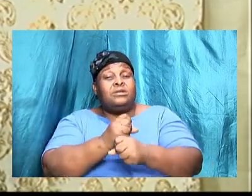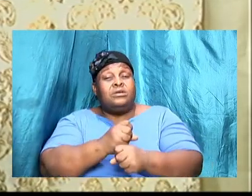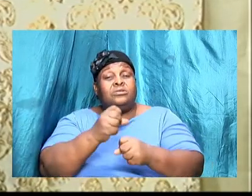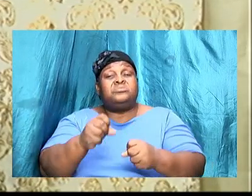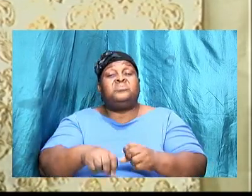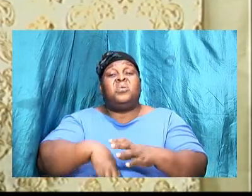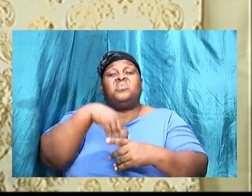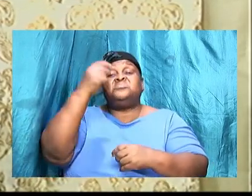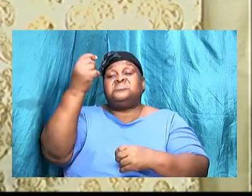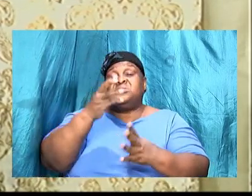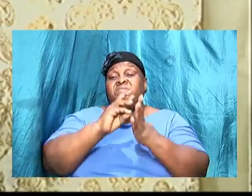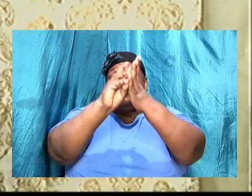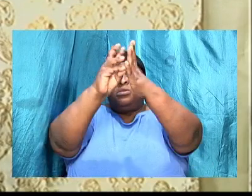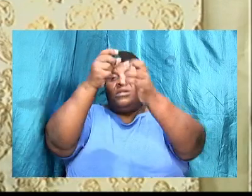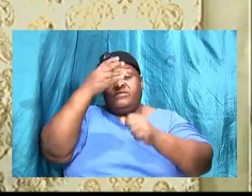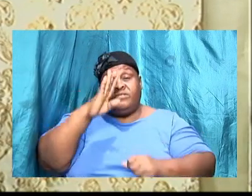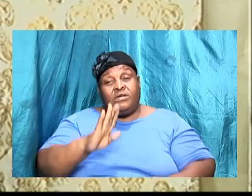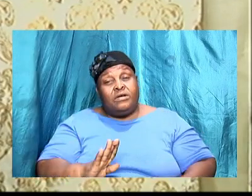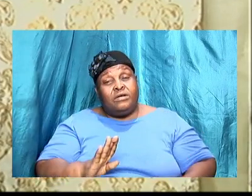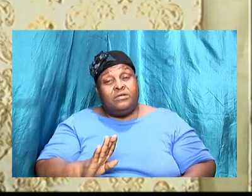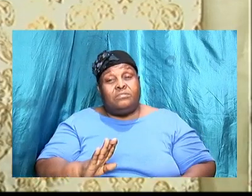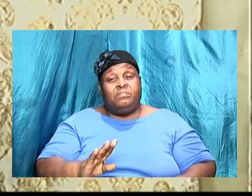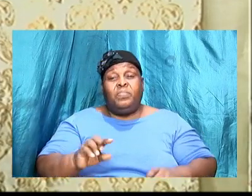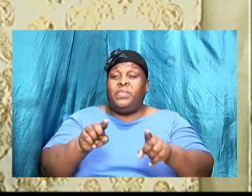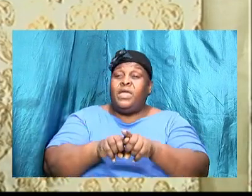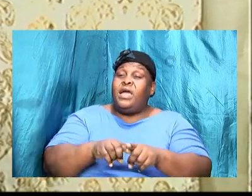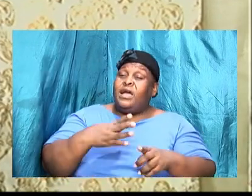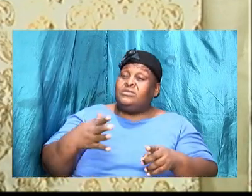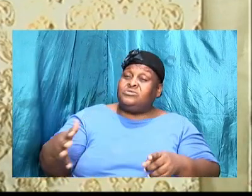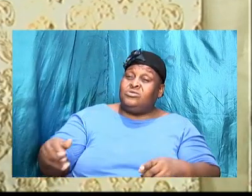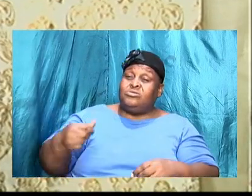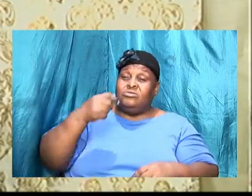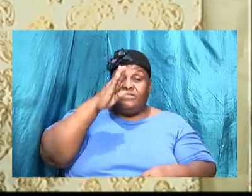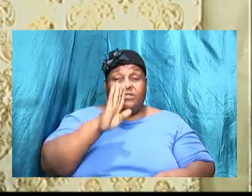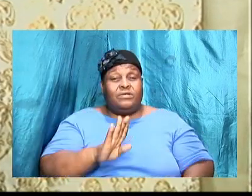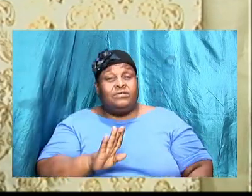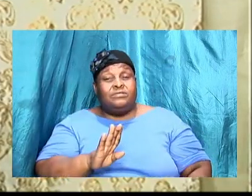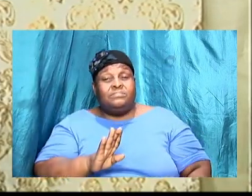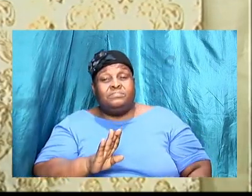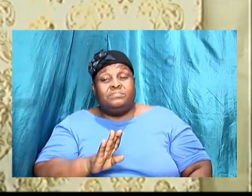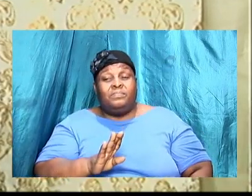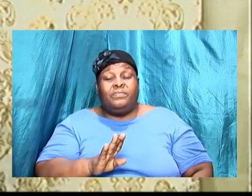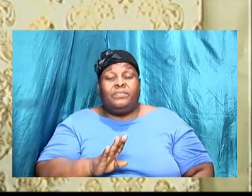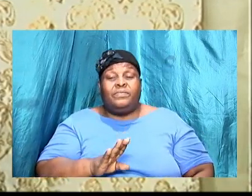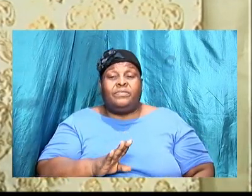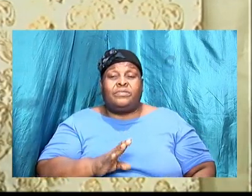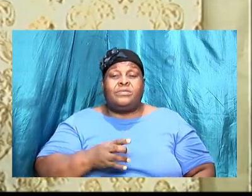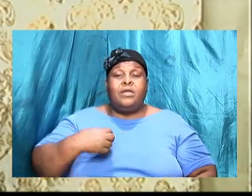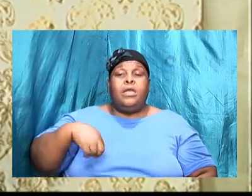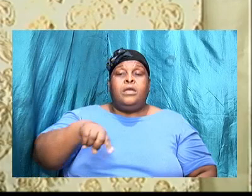of God like I said as children of the most I God we